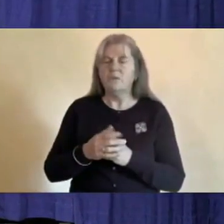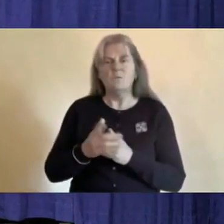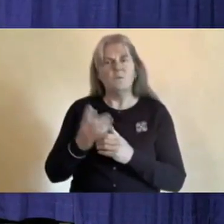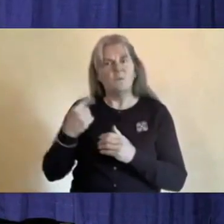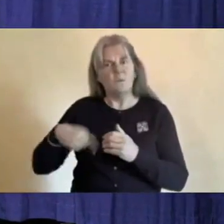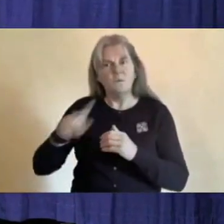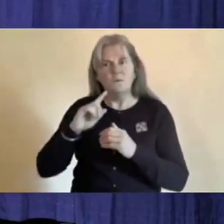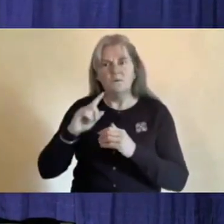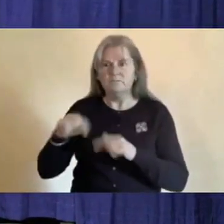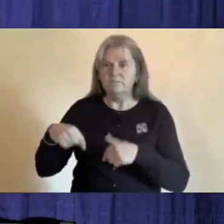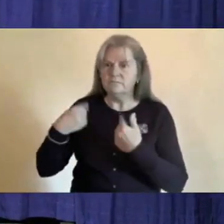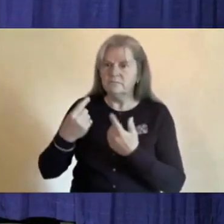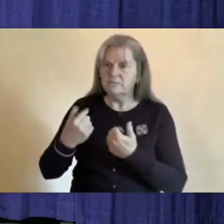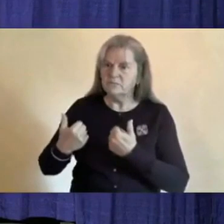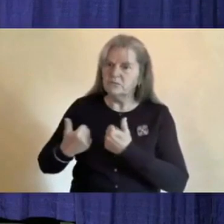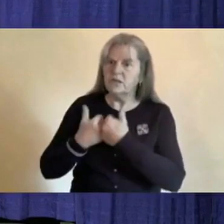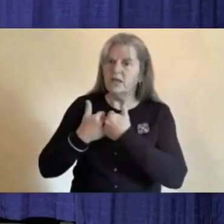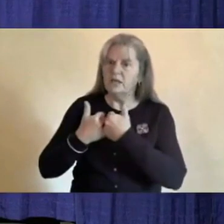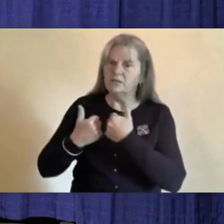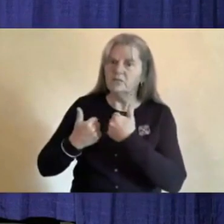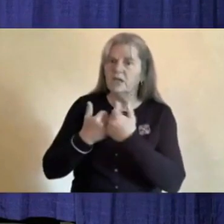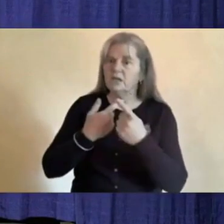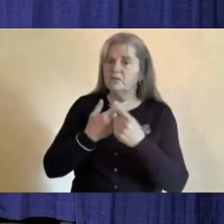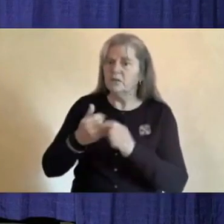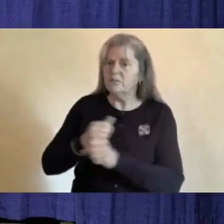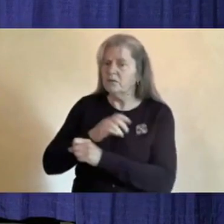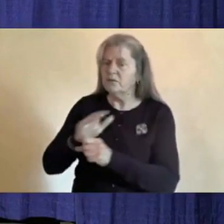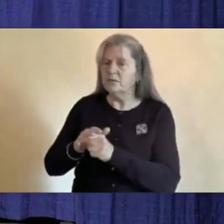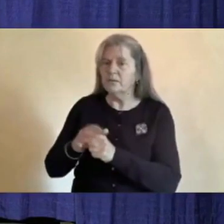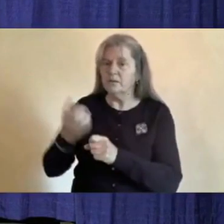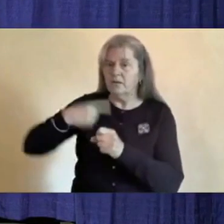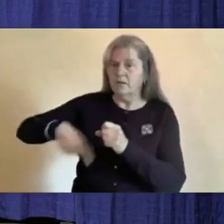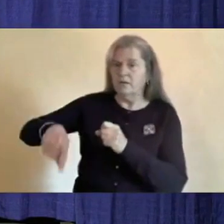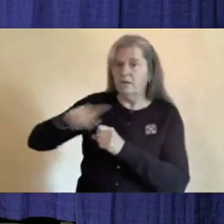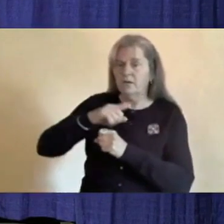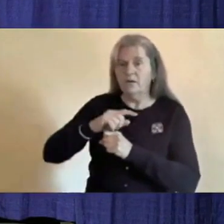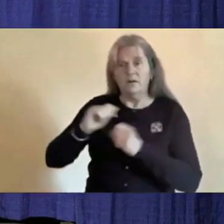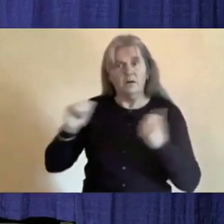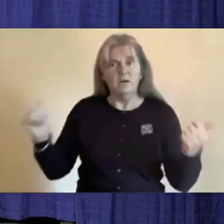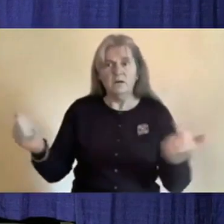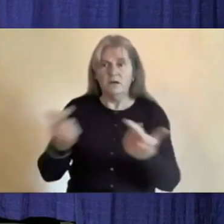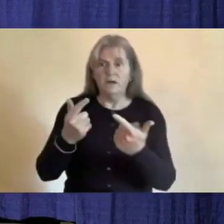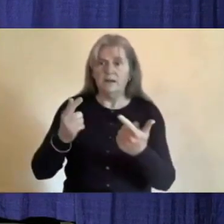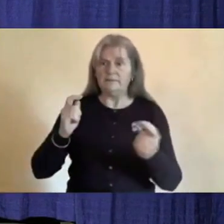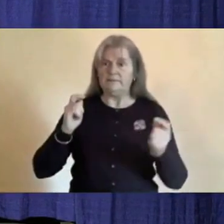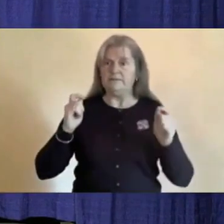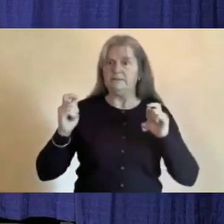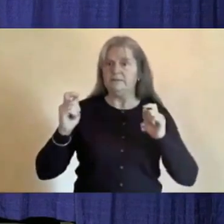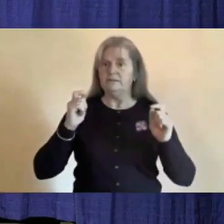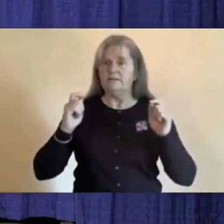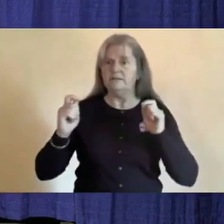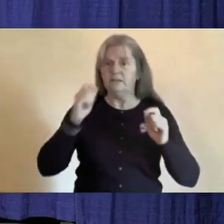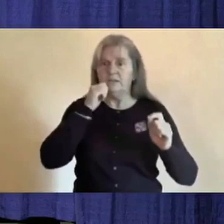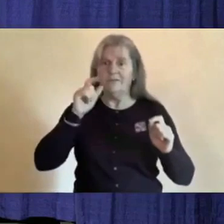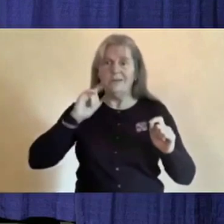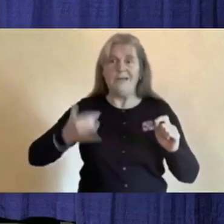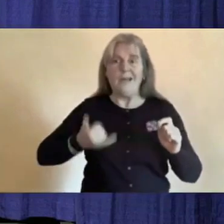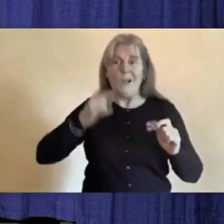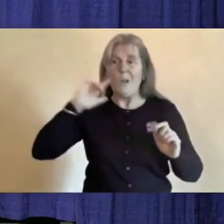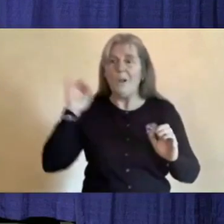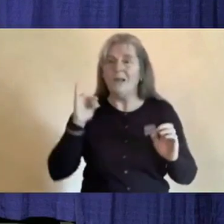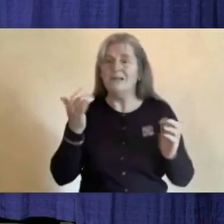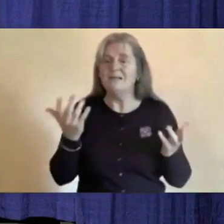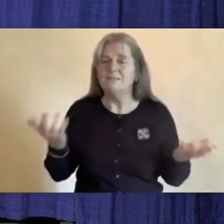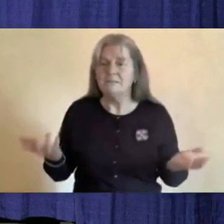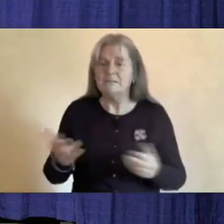by this pandemic have forced us all to change the way that we live our day-to-day lives and to work together